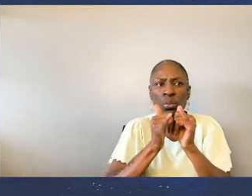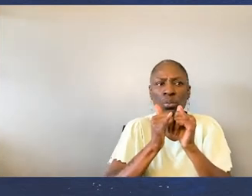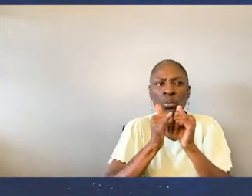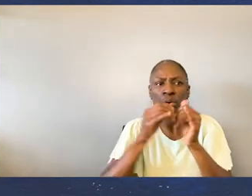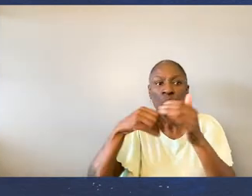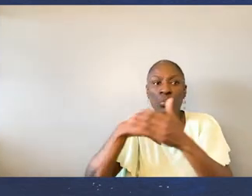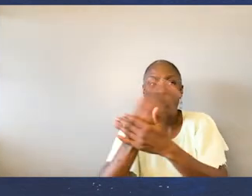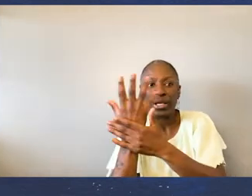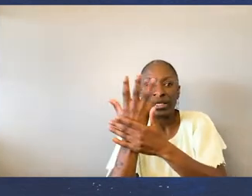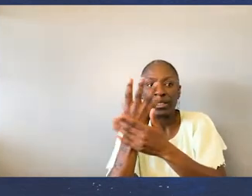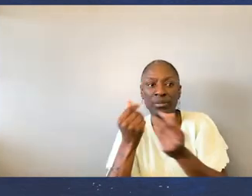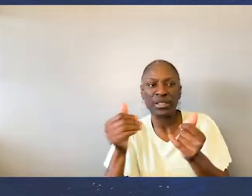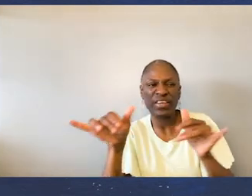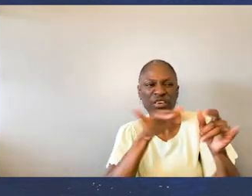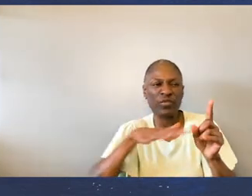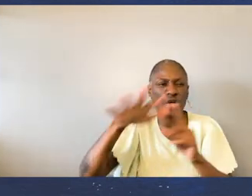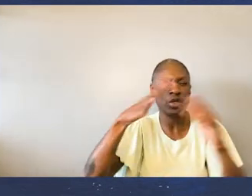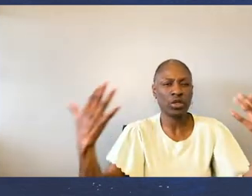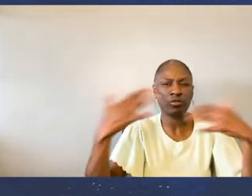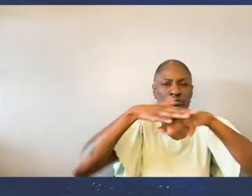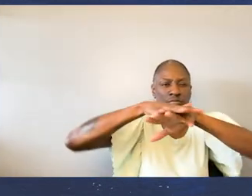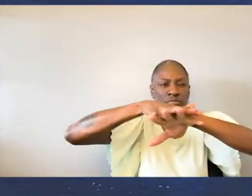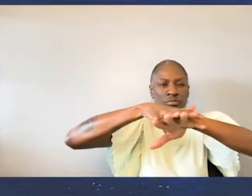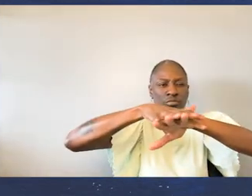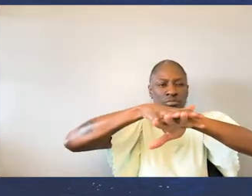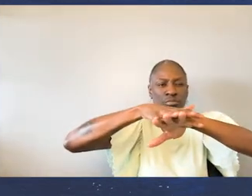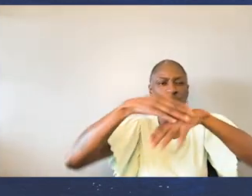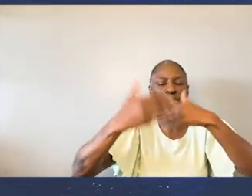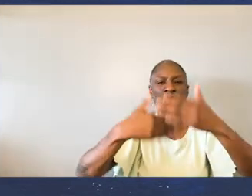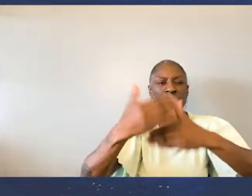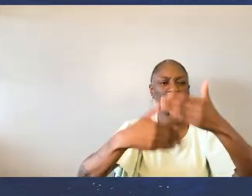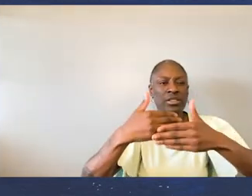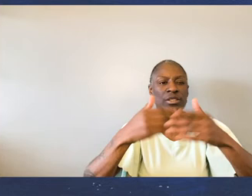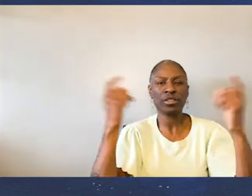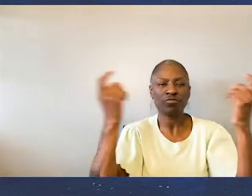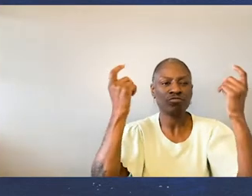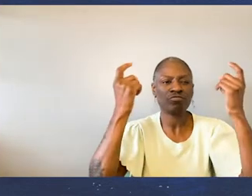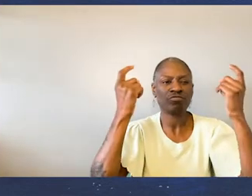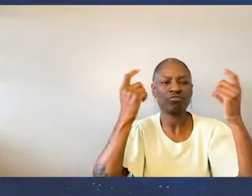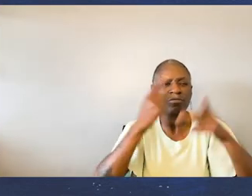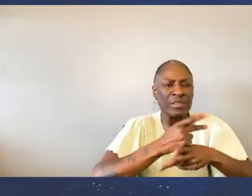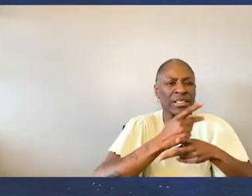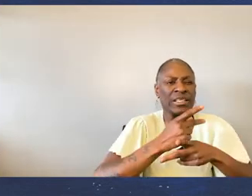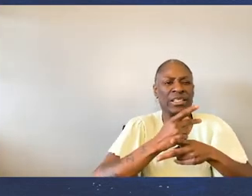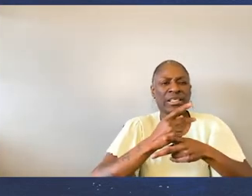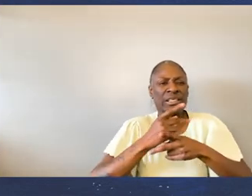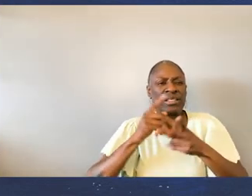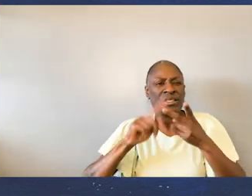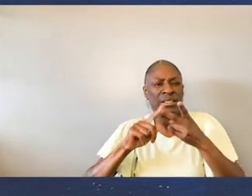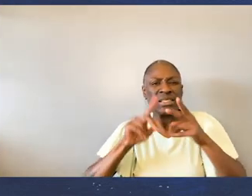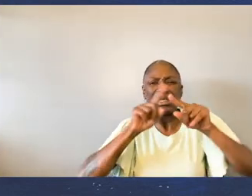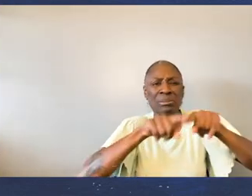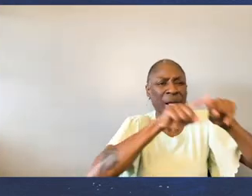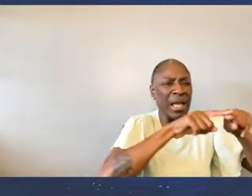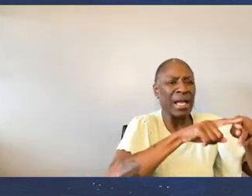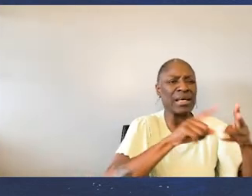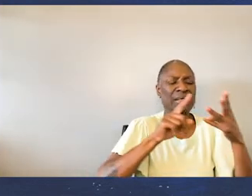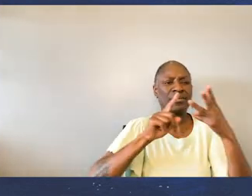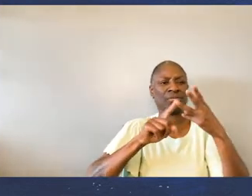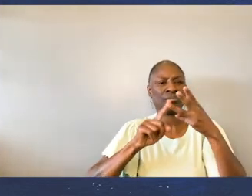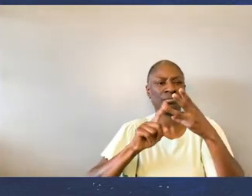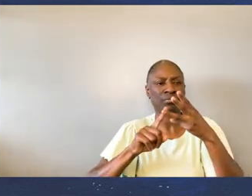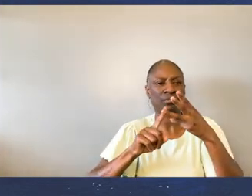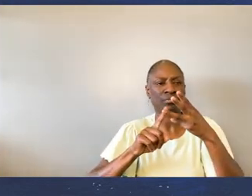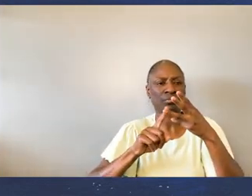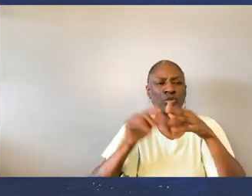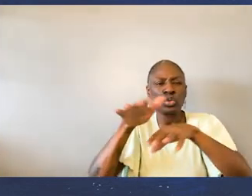Chlorophyll prints Are created Through a cooperative relationship With organic materials And the environment It